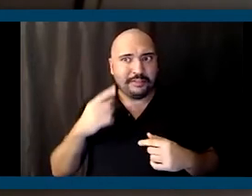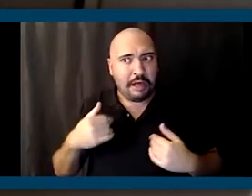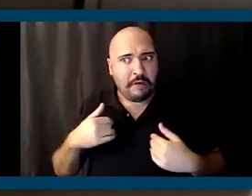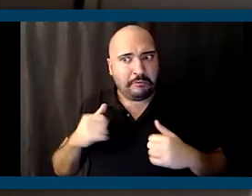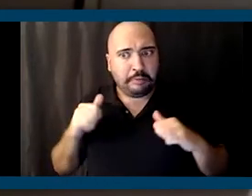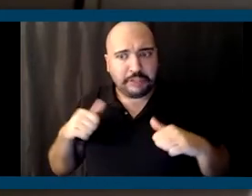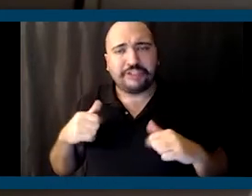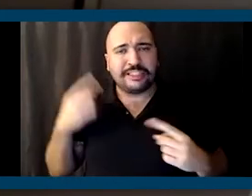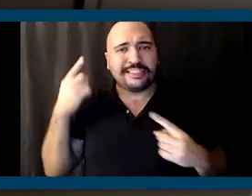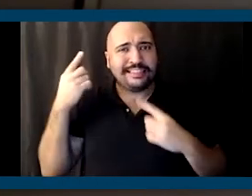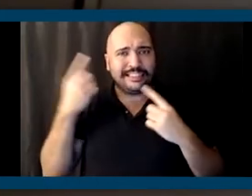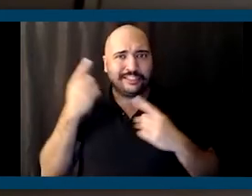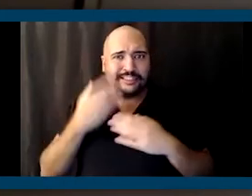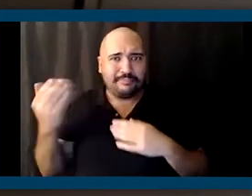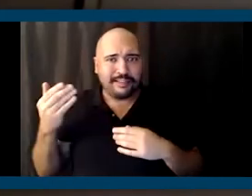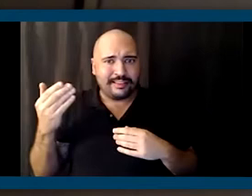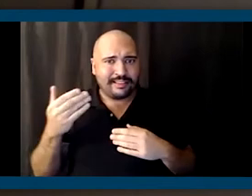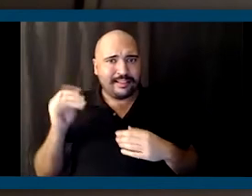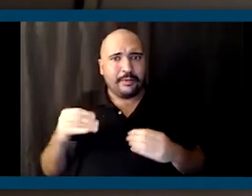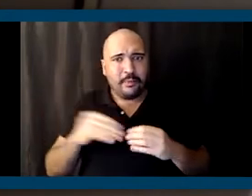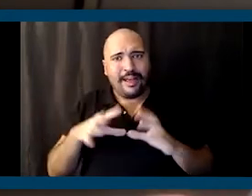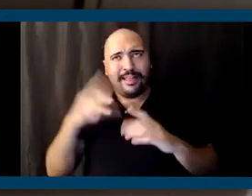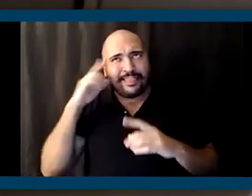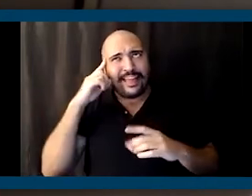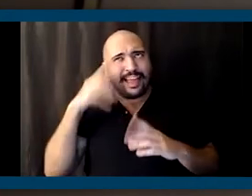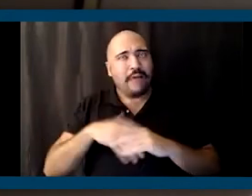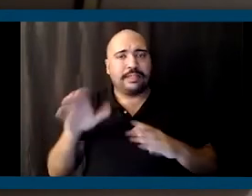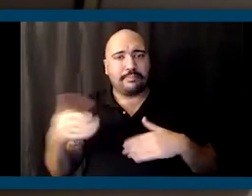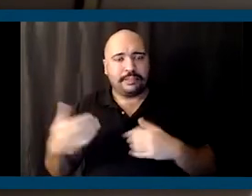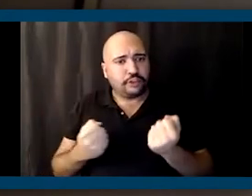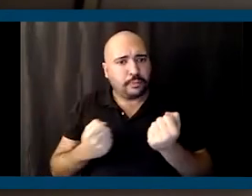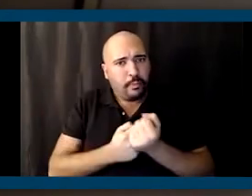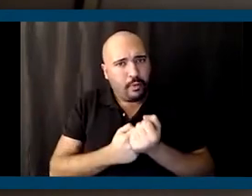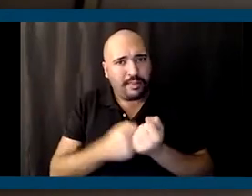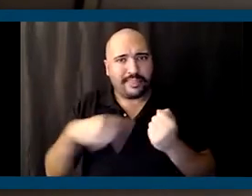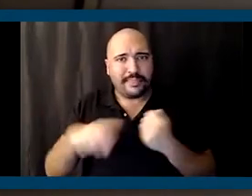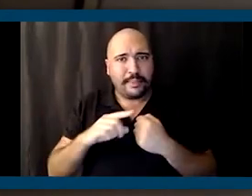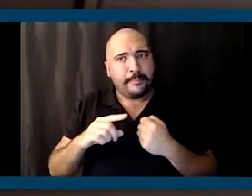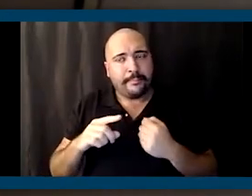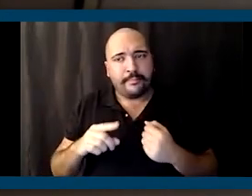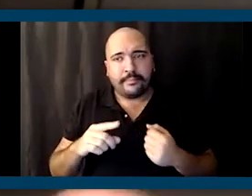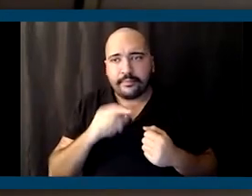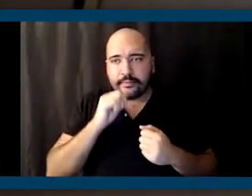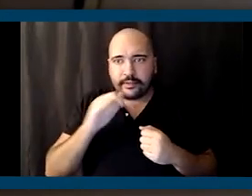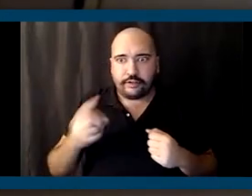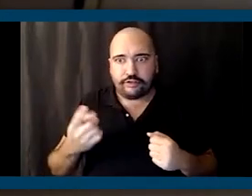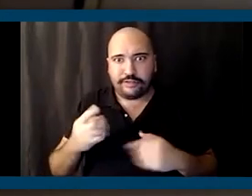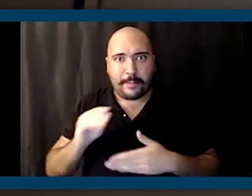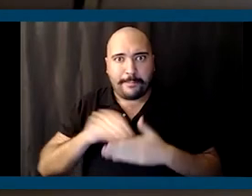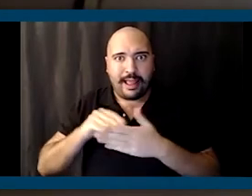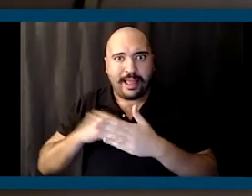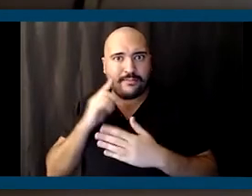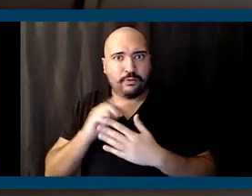consider something that are a little more outside the box and support them and being able to not just apply for these